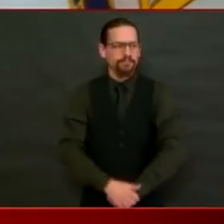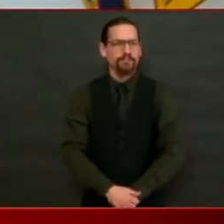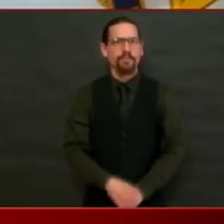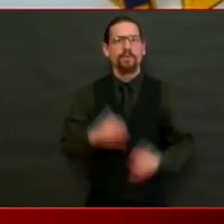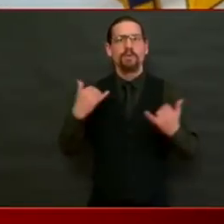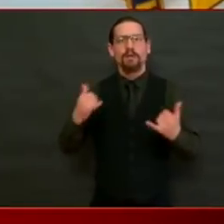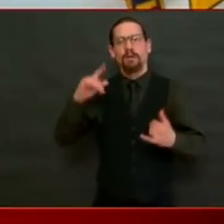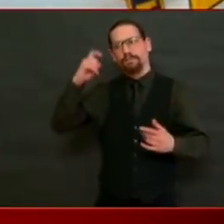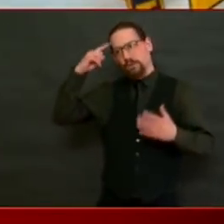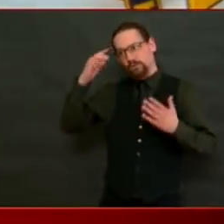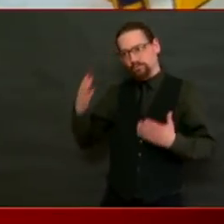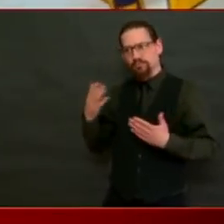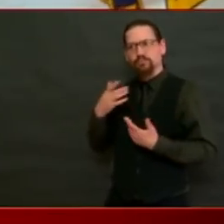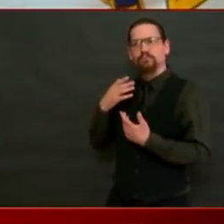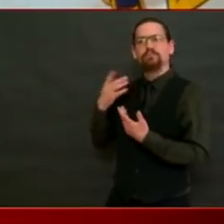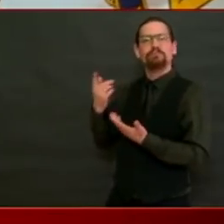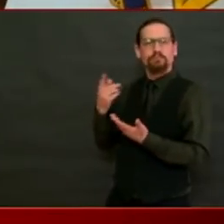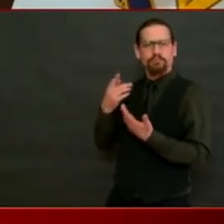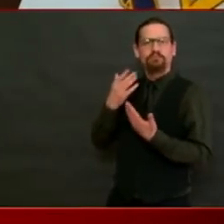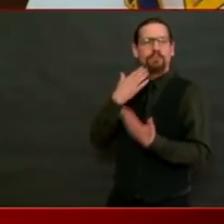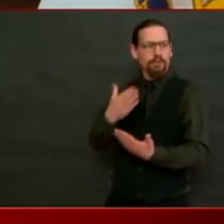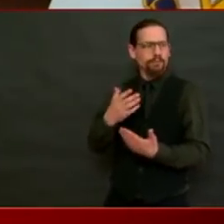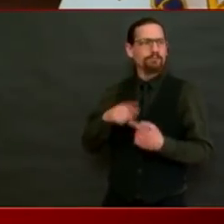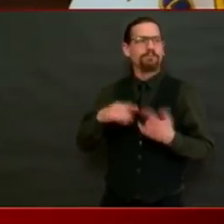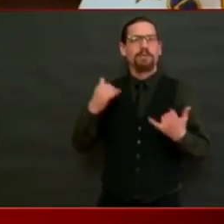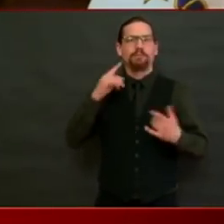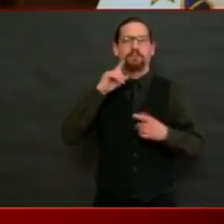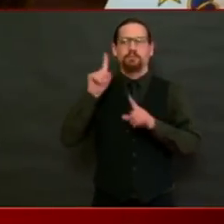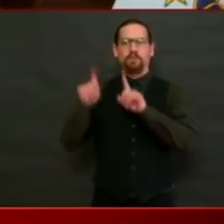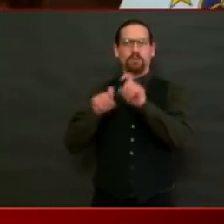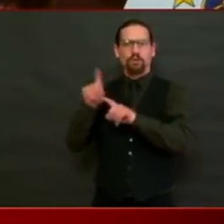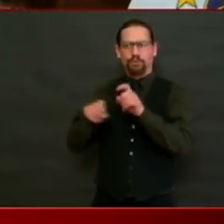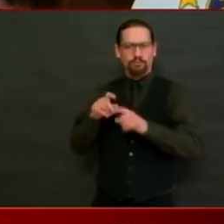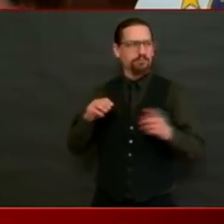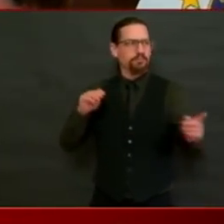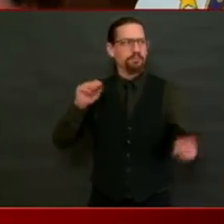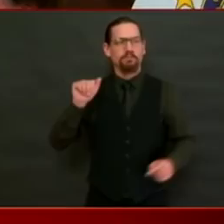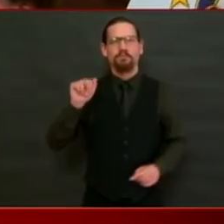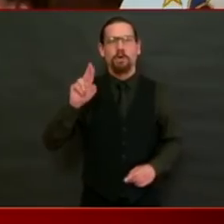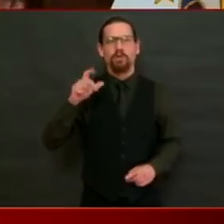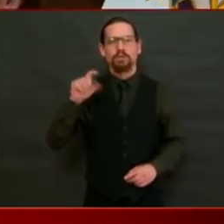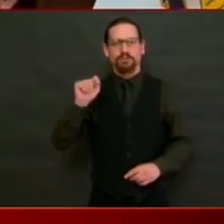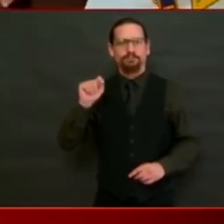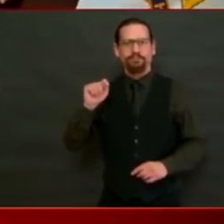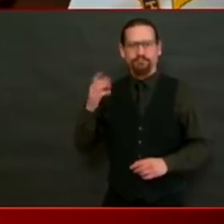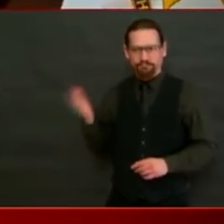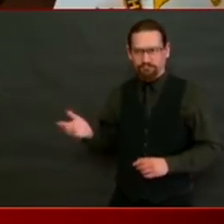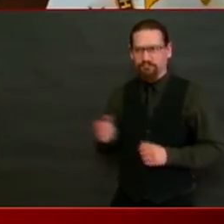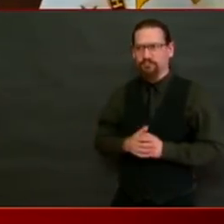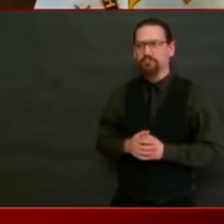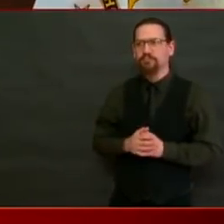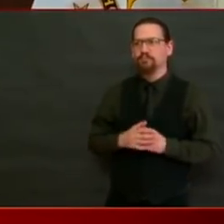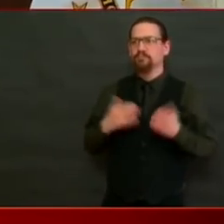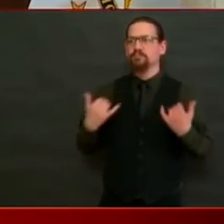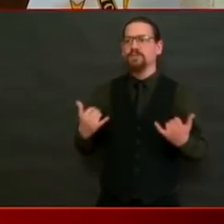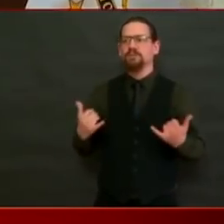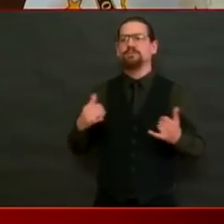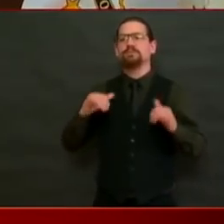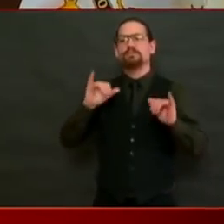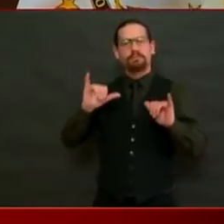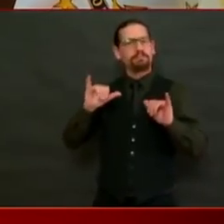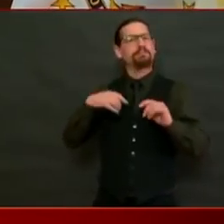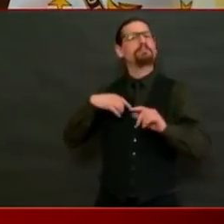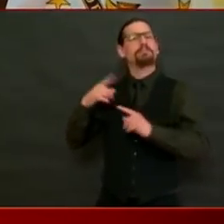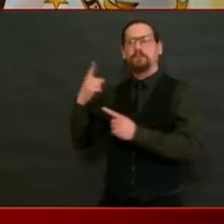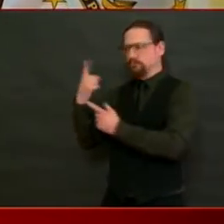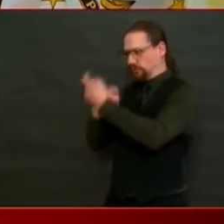As we have each day, we're asking questions submitted by reporters from all over southern New England, and today we're going to begin with one by Steve